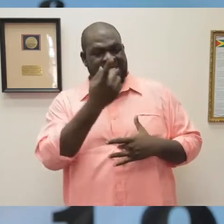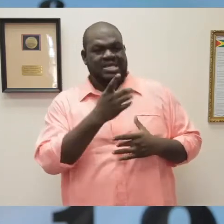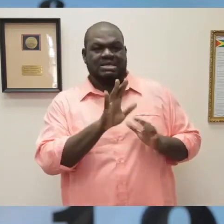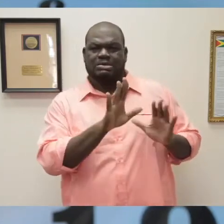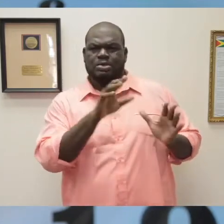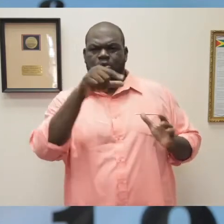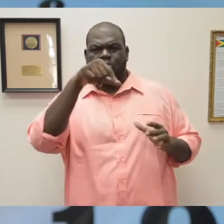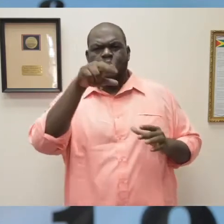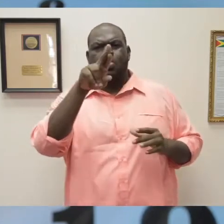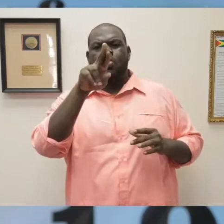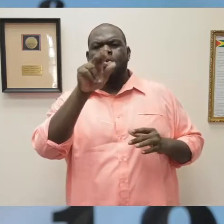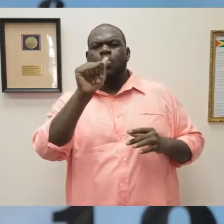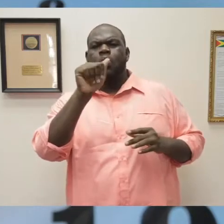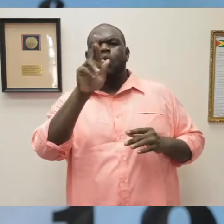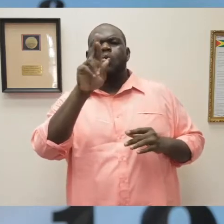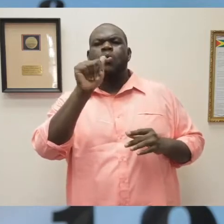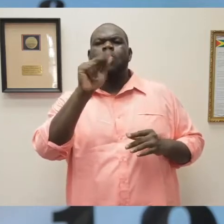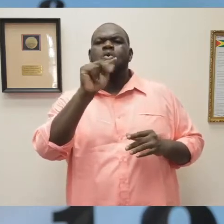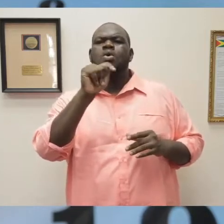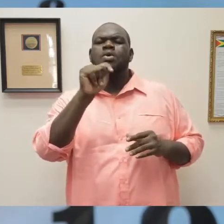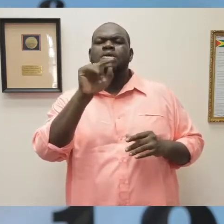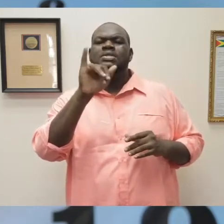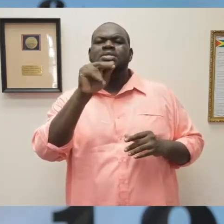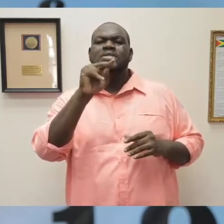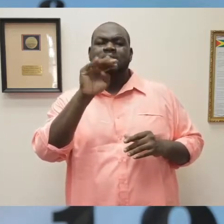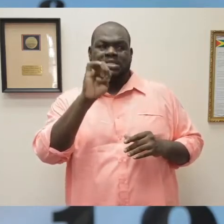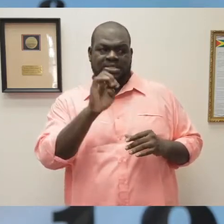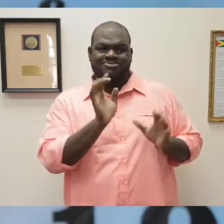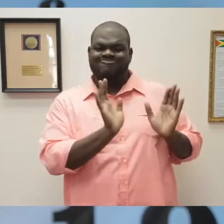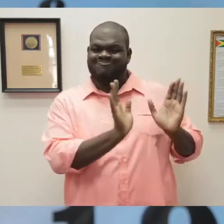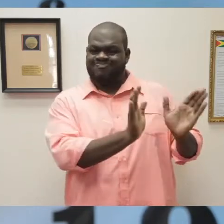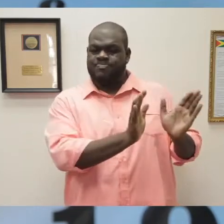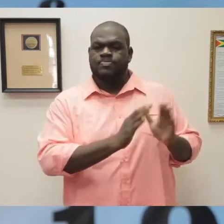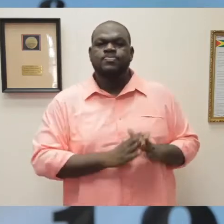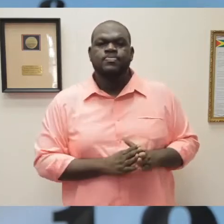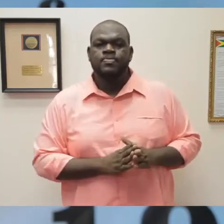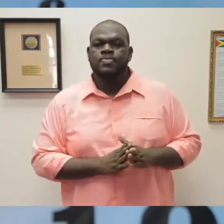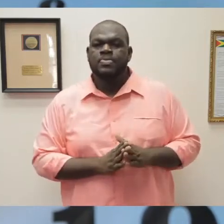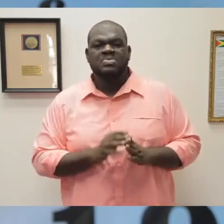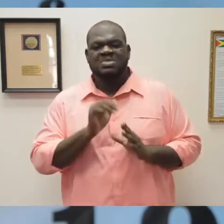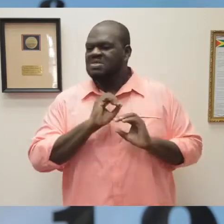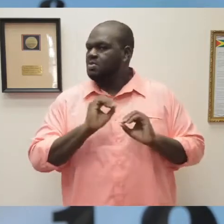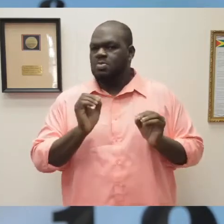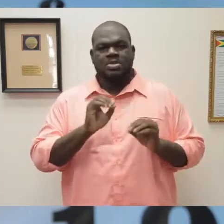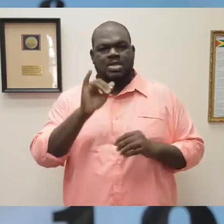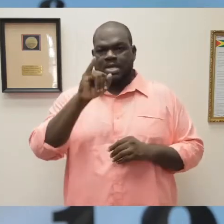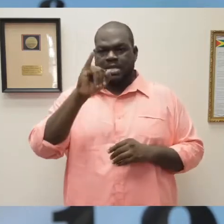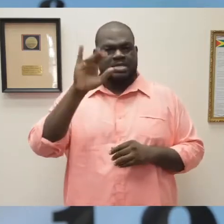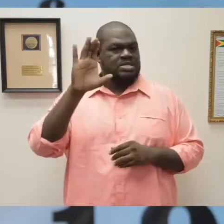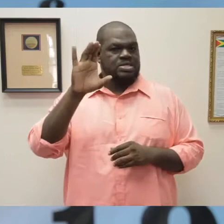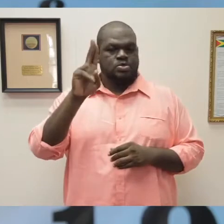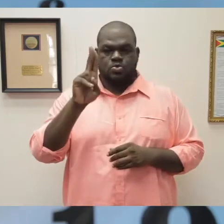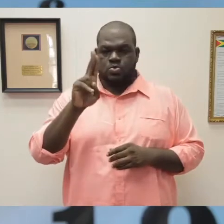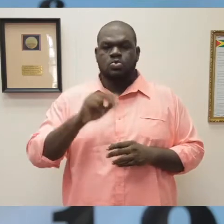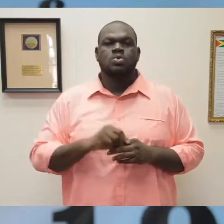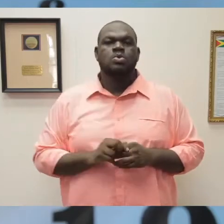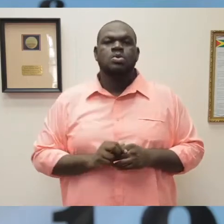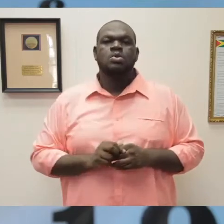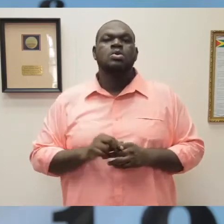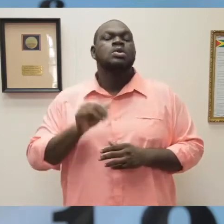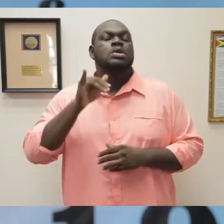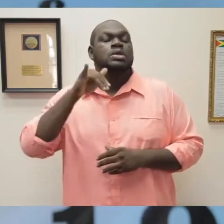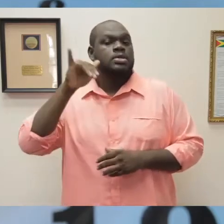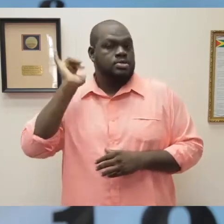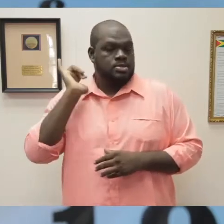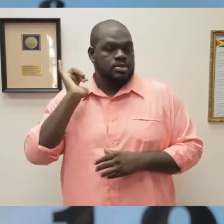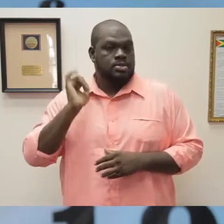ICU. Yesterday, in referring to the relaxation of measures, I advised you to consider